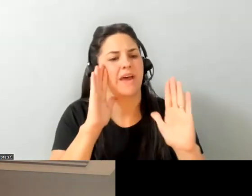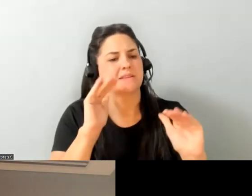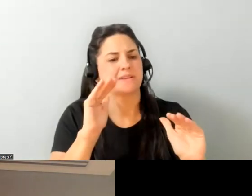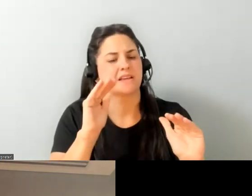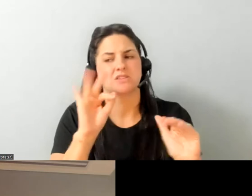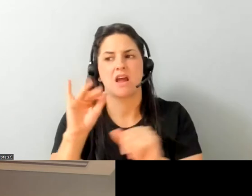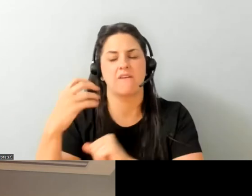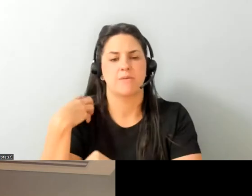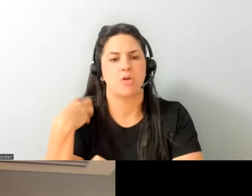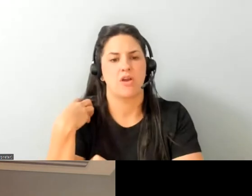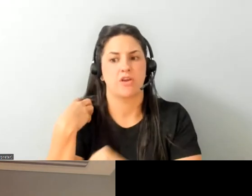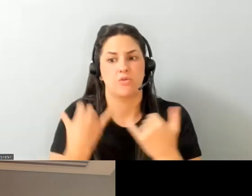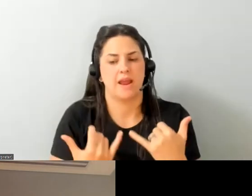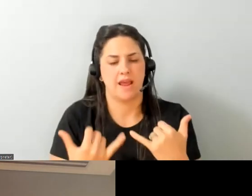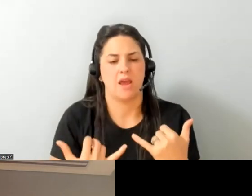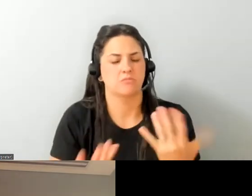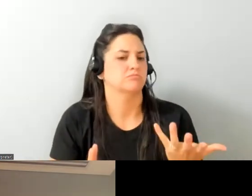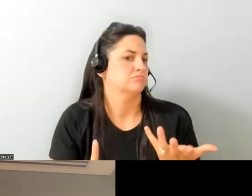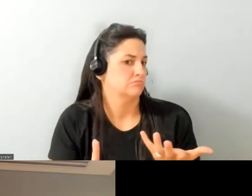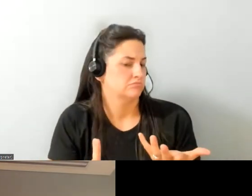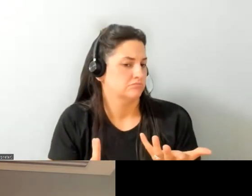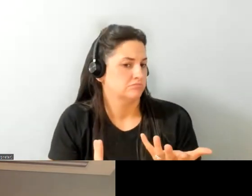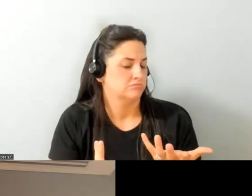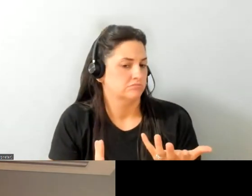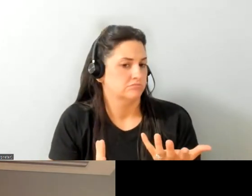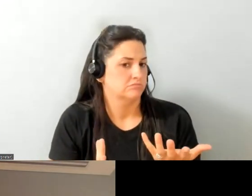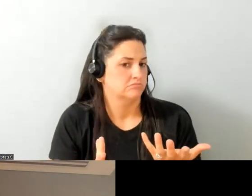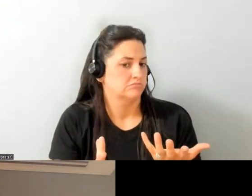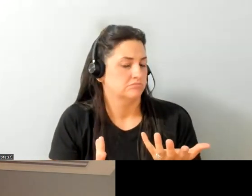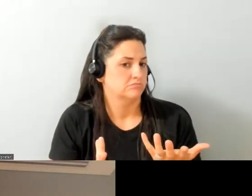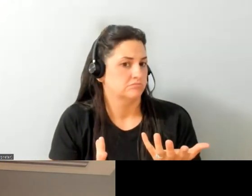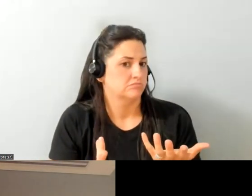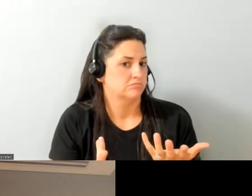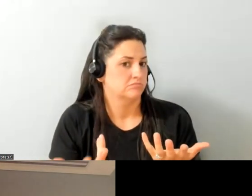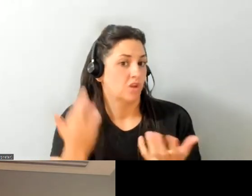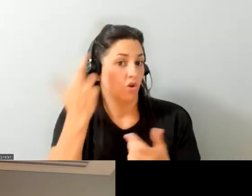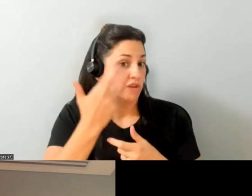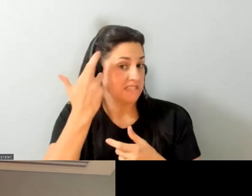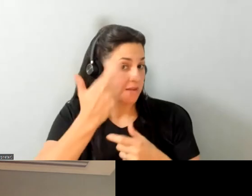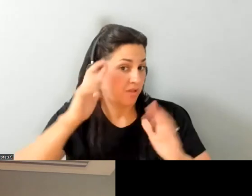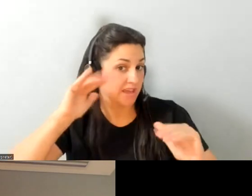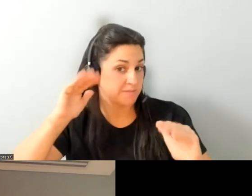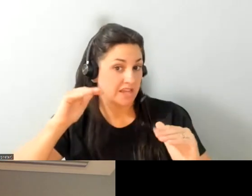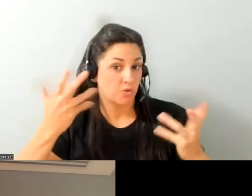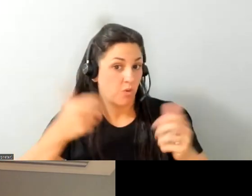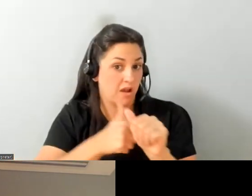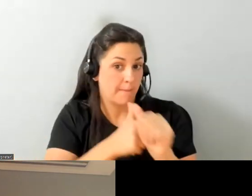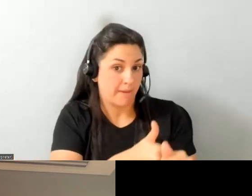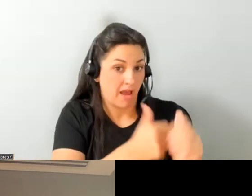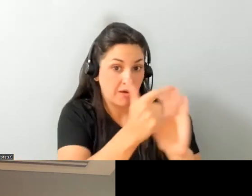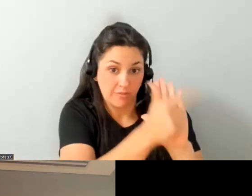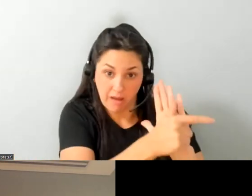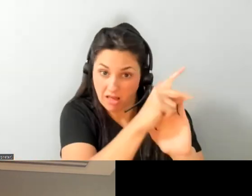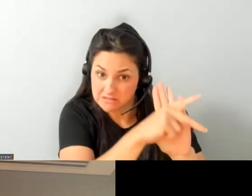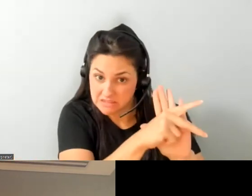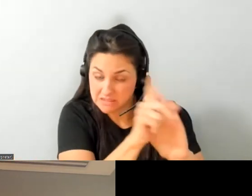at the current time is it is our reasonable expectation actually to comply with policy and to do the